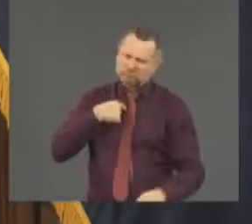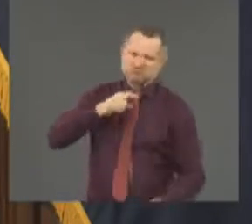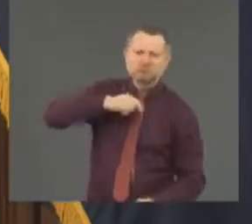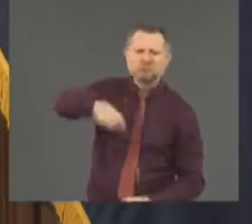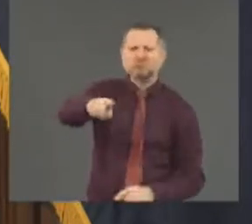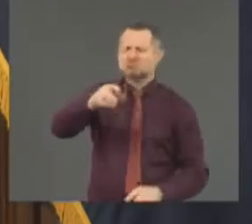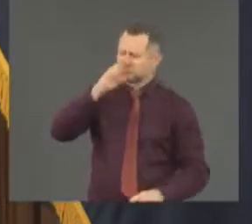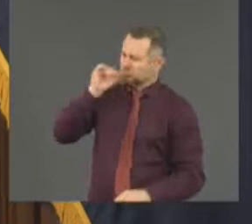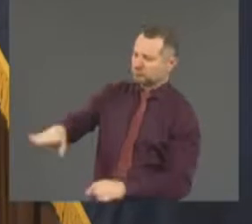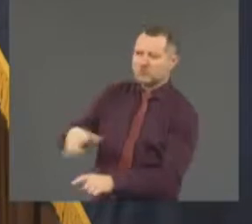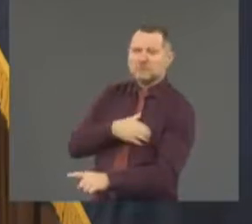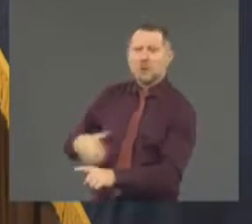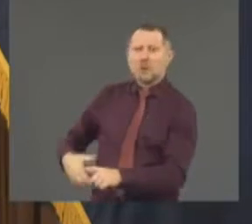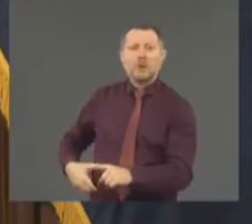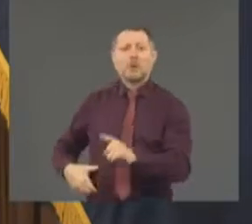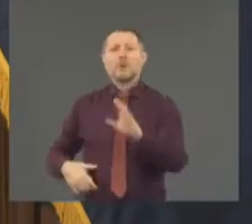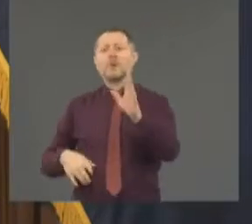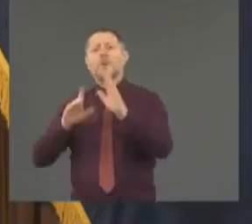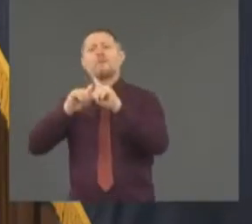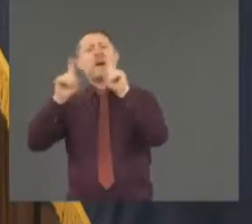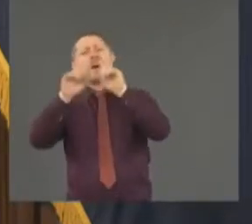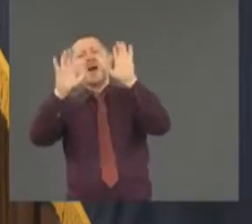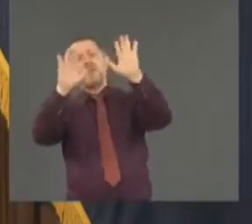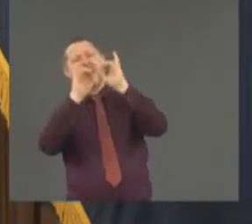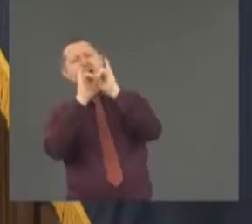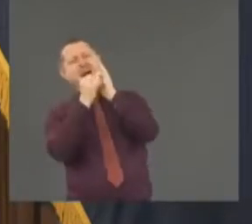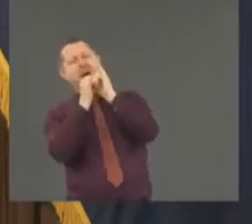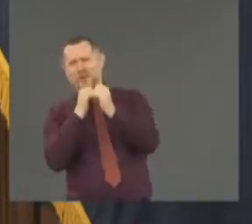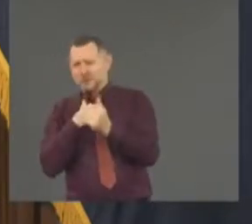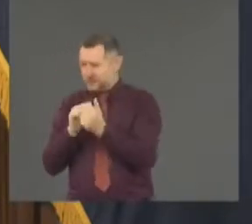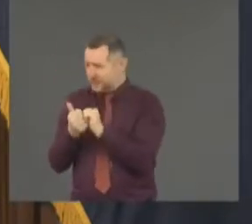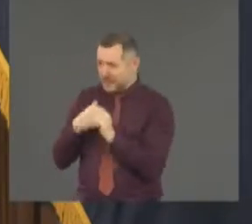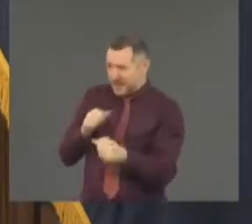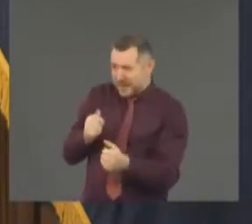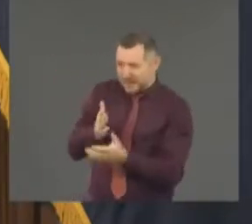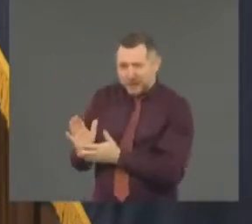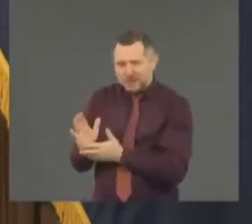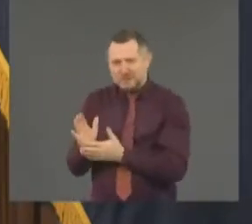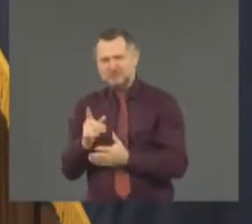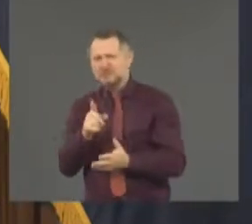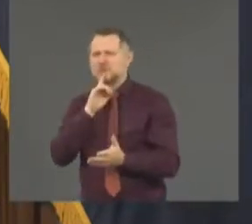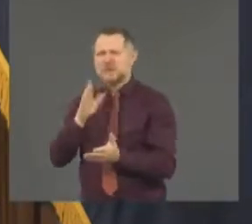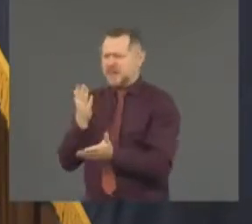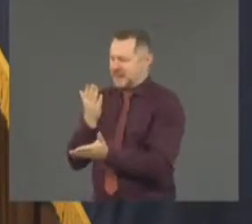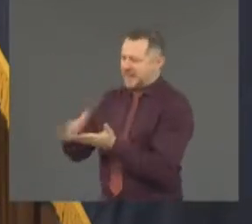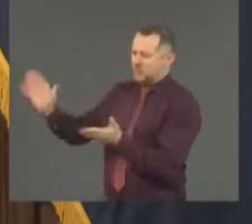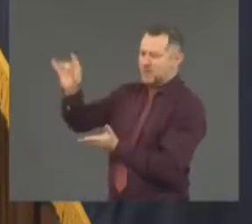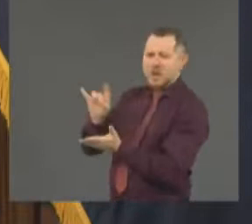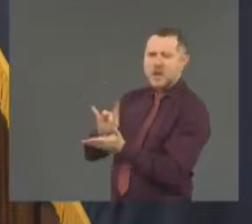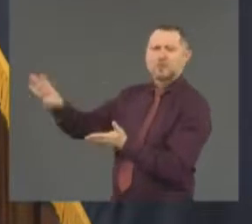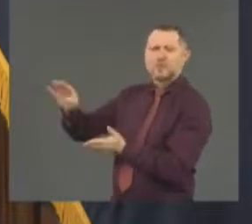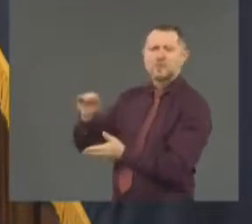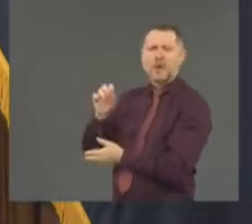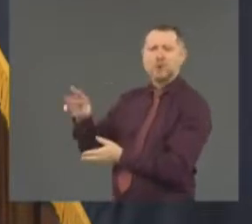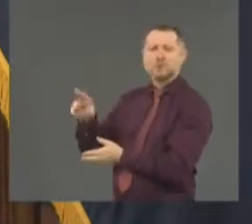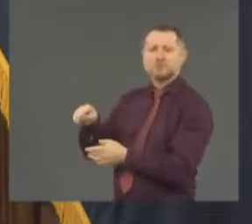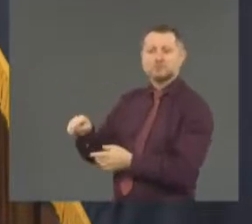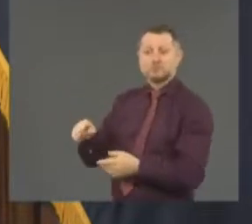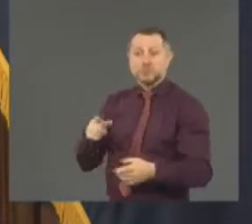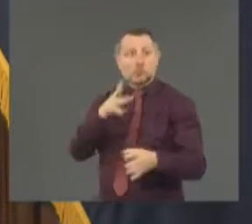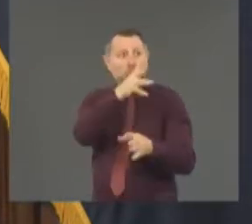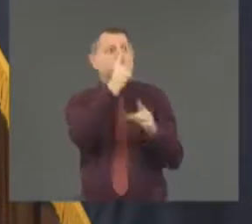work legally or governmentally? Well you kick out the mayor. You'd have to. You'd have to